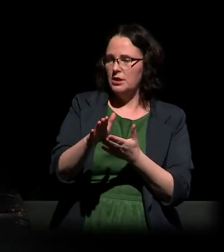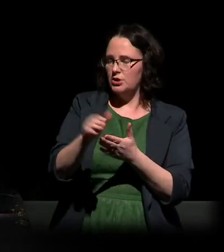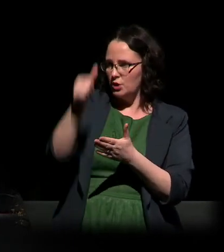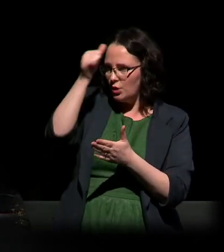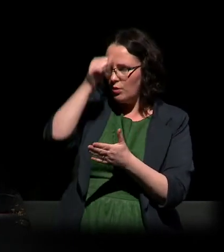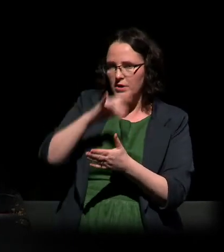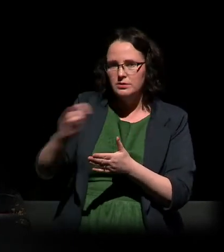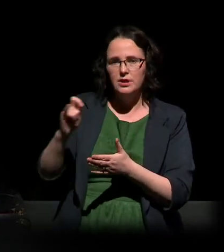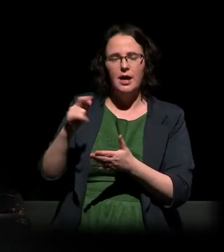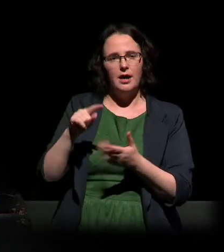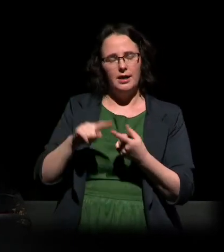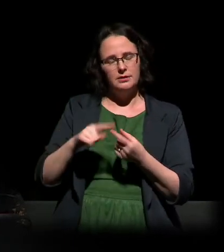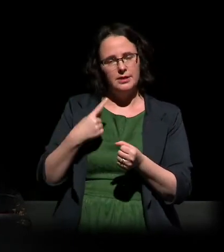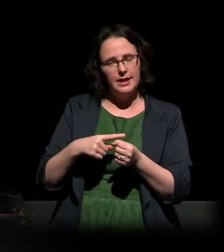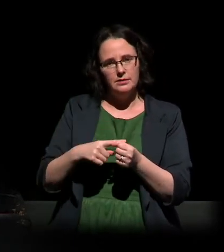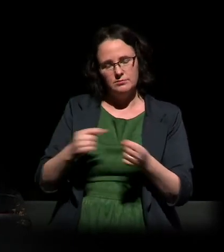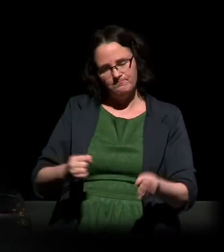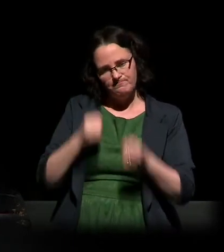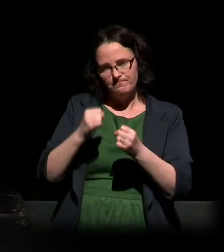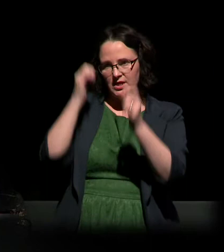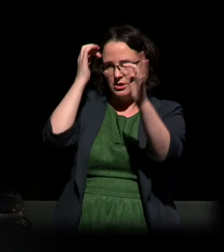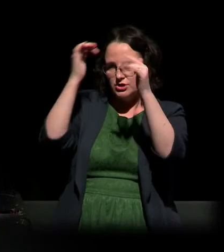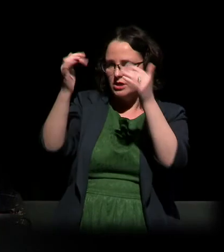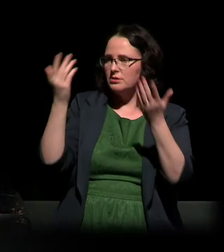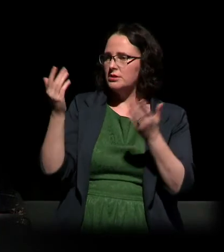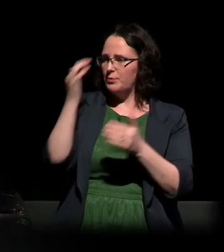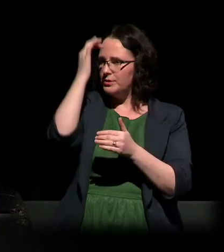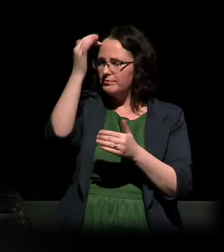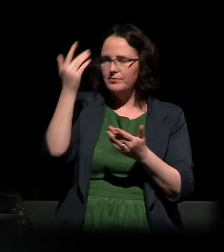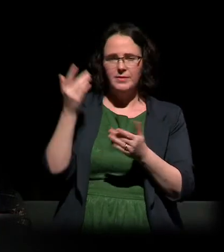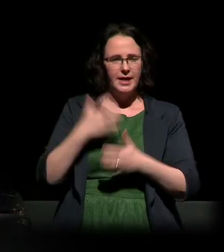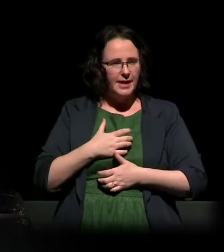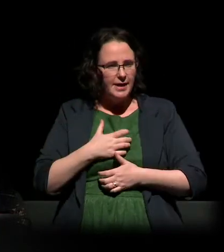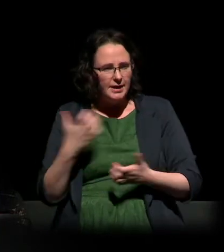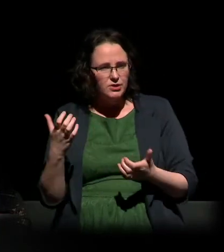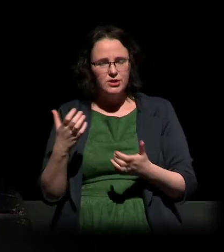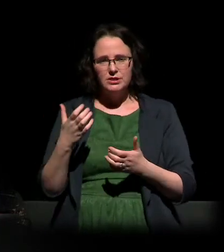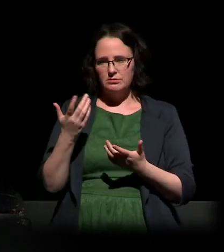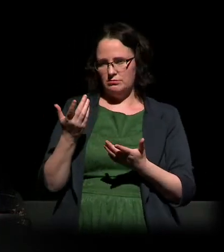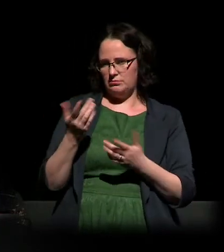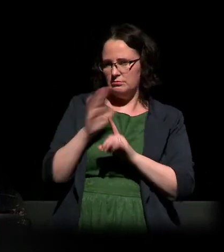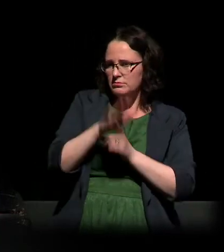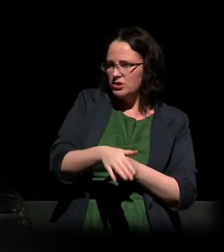shared principle that hatred and prejudice should have no hold in our country or anywhere in the world.